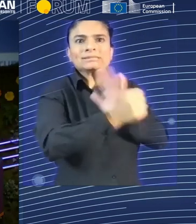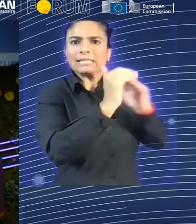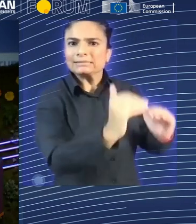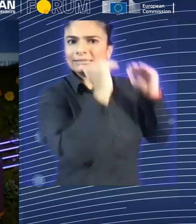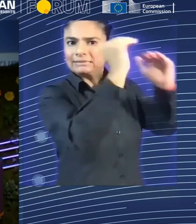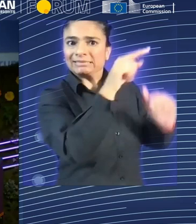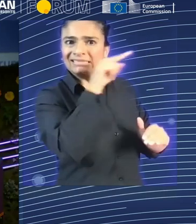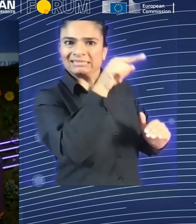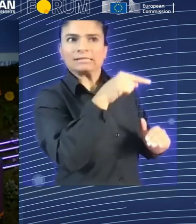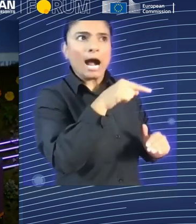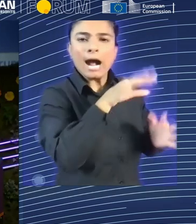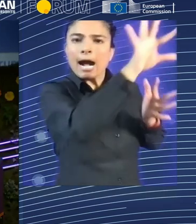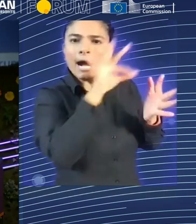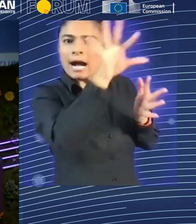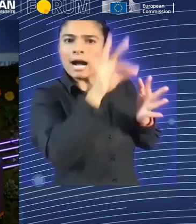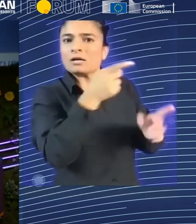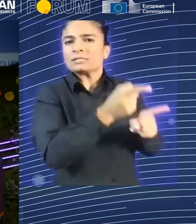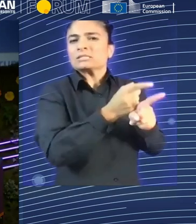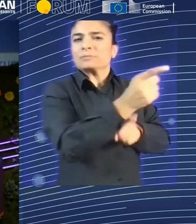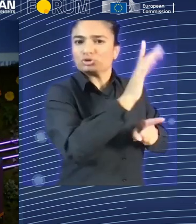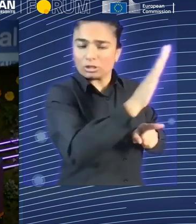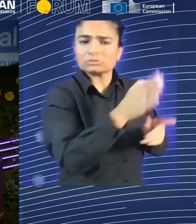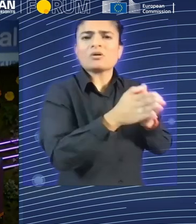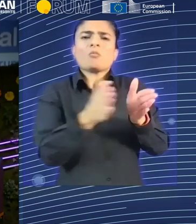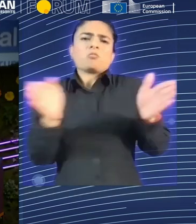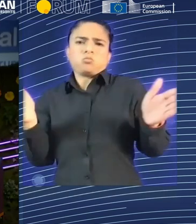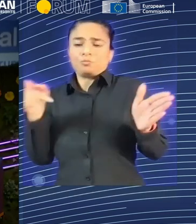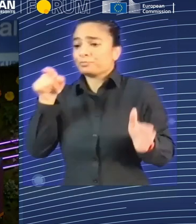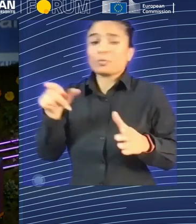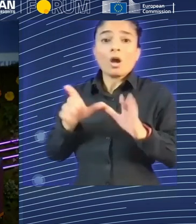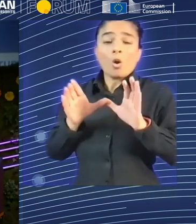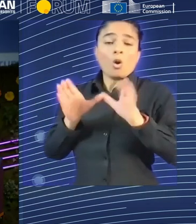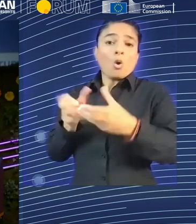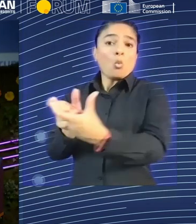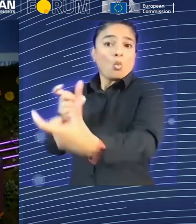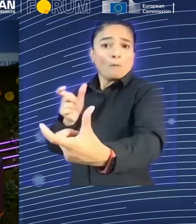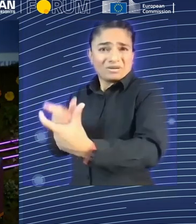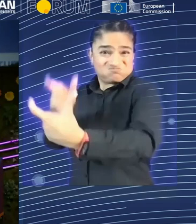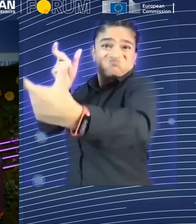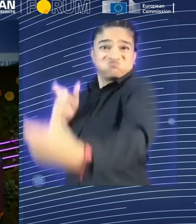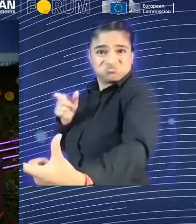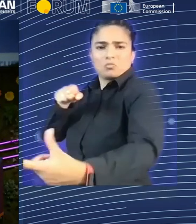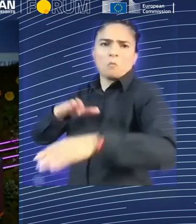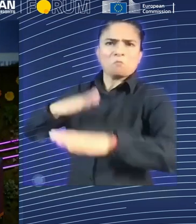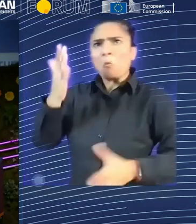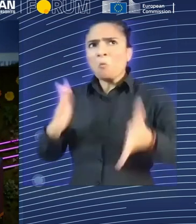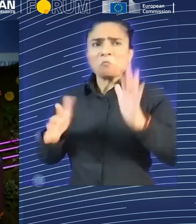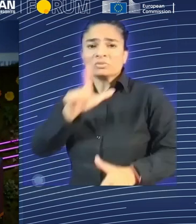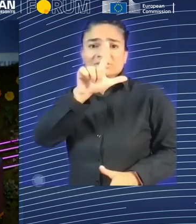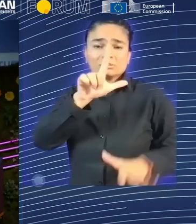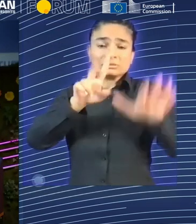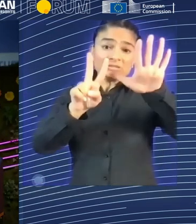We have our CEO is mandating our technology quotient. So basically,